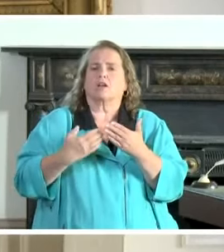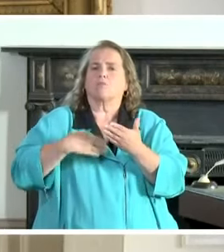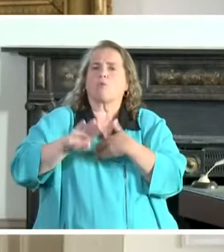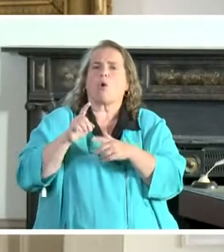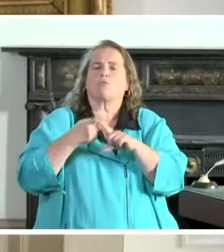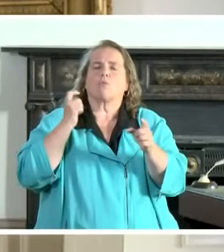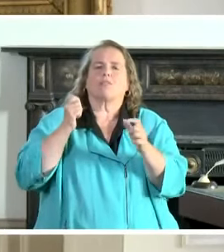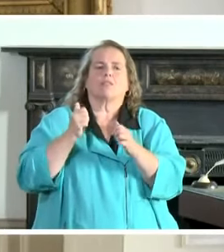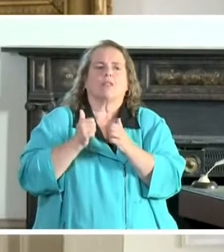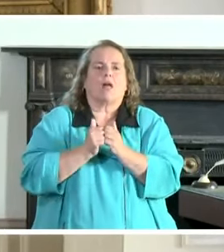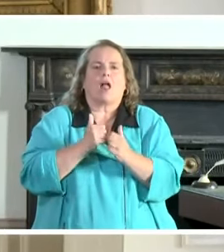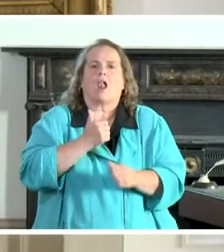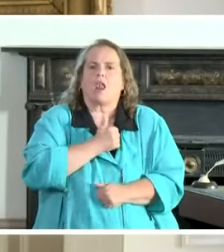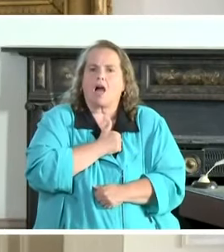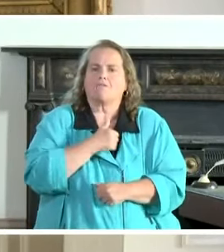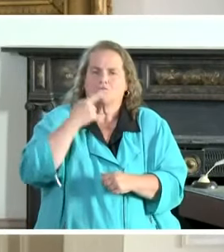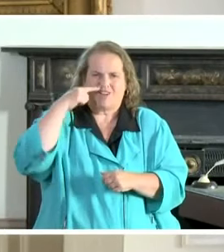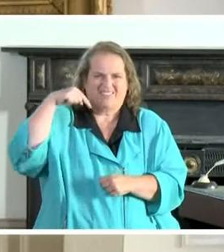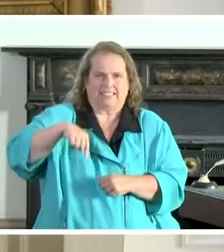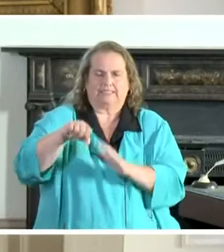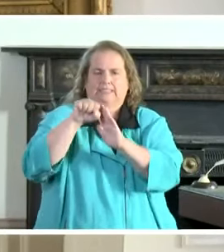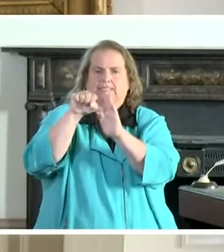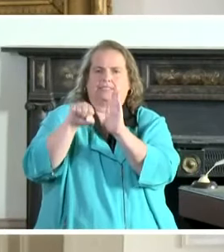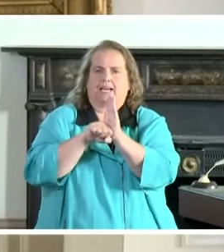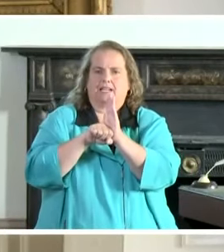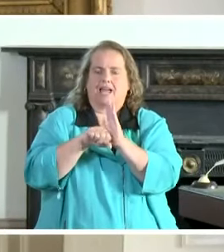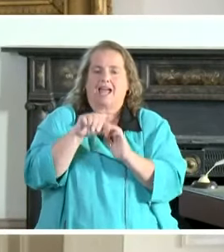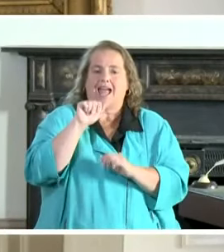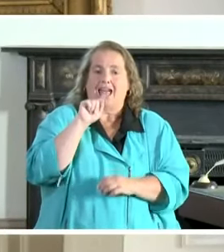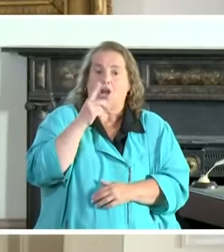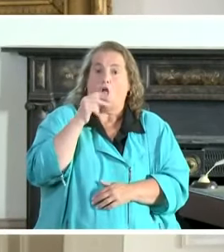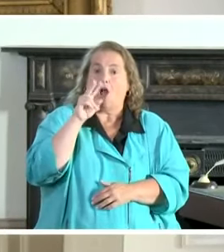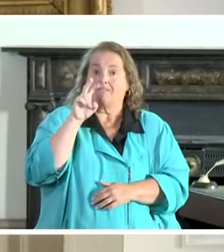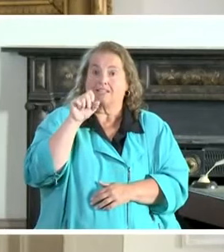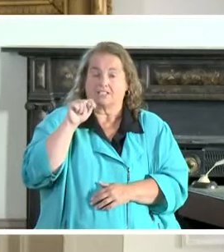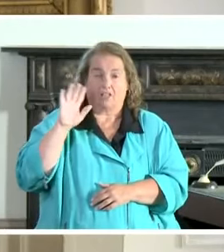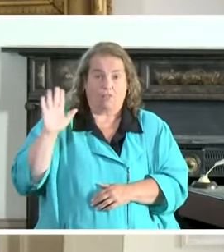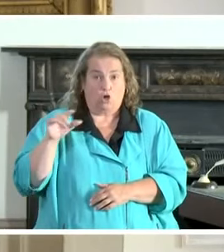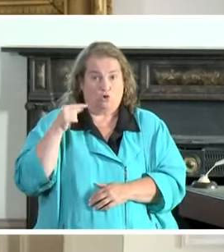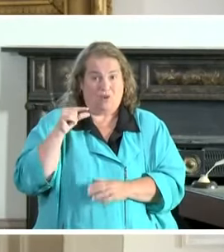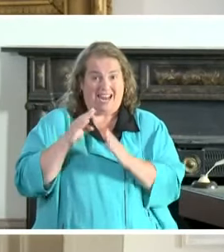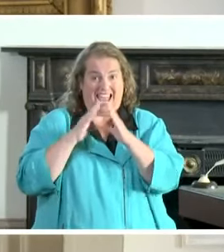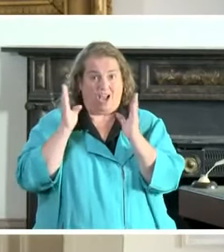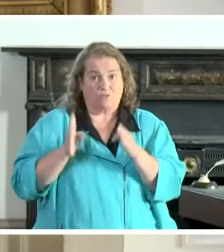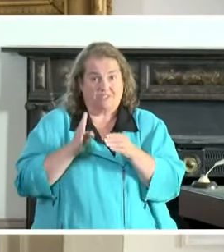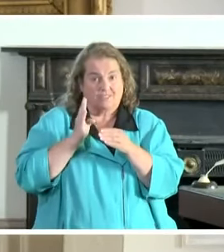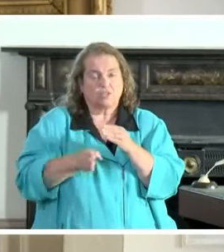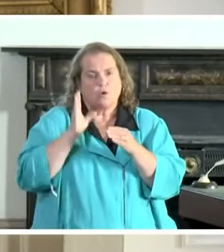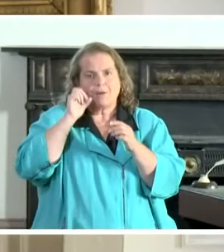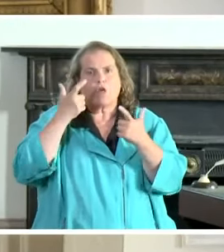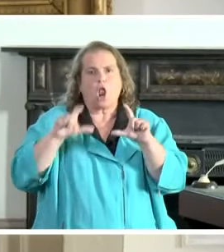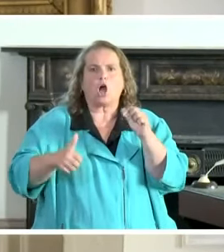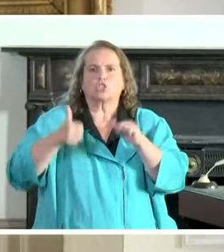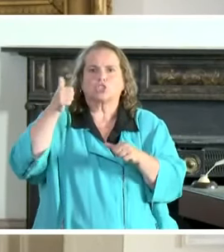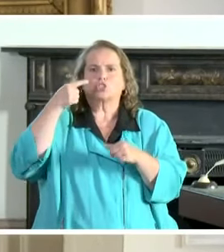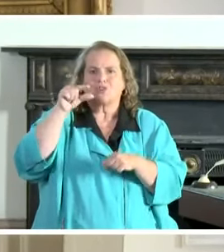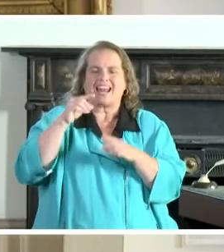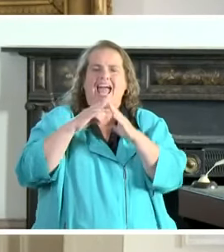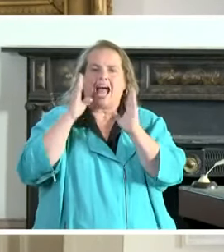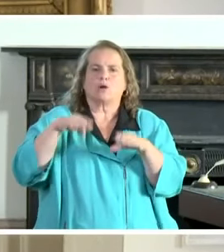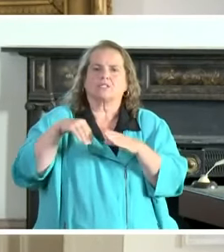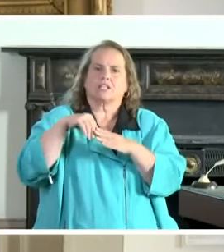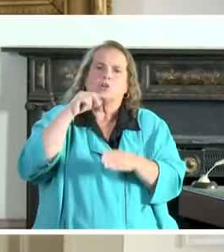when App Harvest's first greenhouse is completed, it's going to be the largest greenhouse in North America,